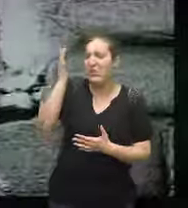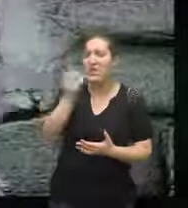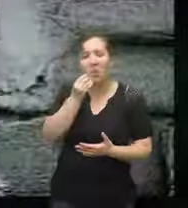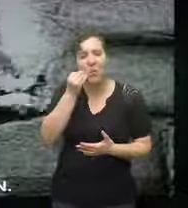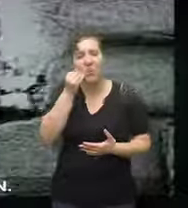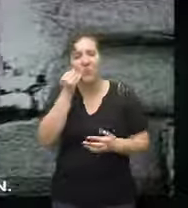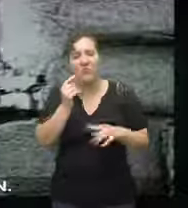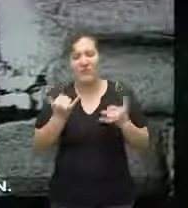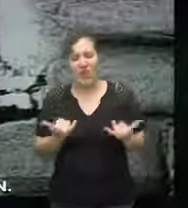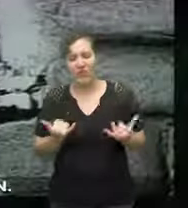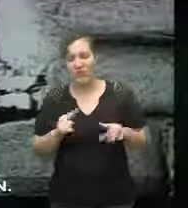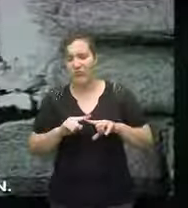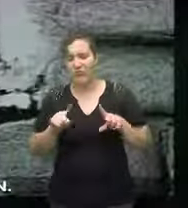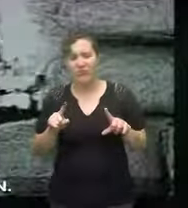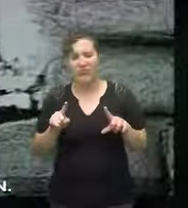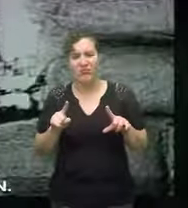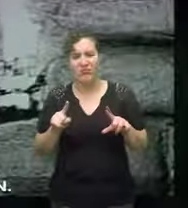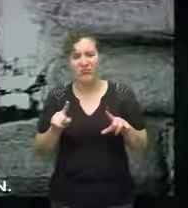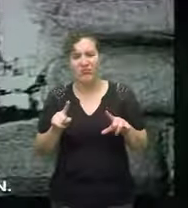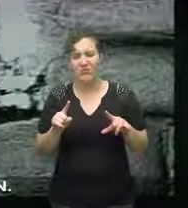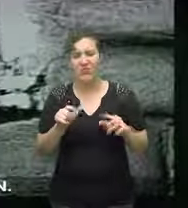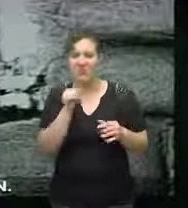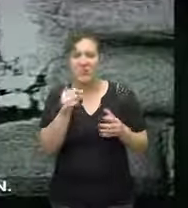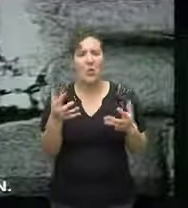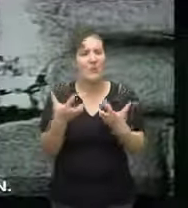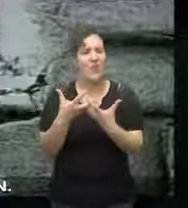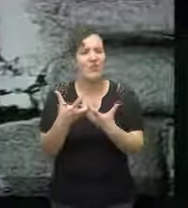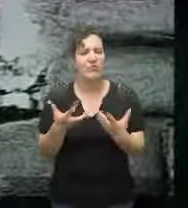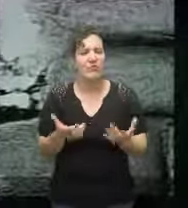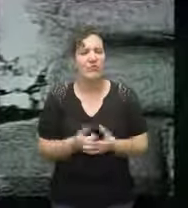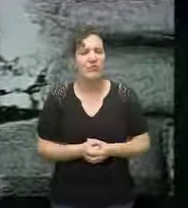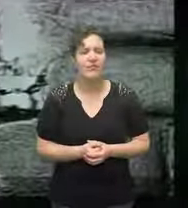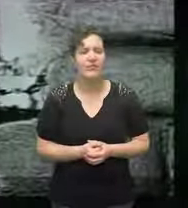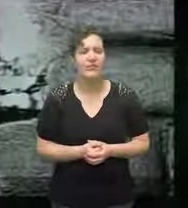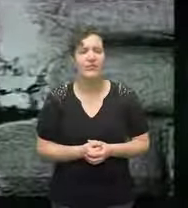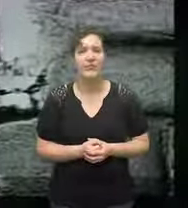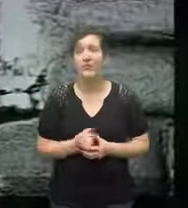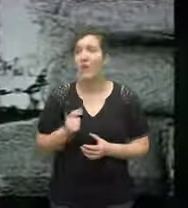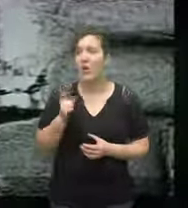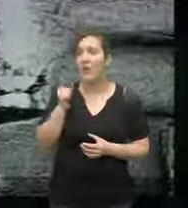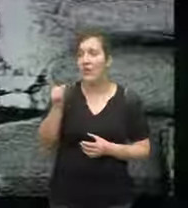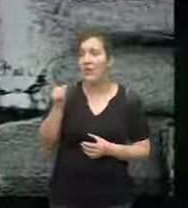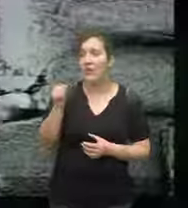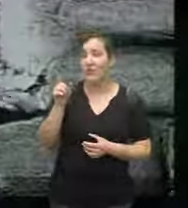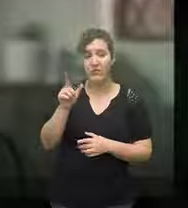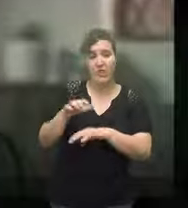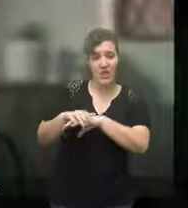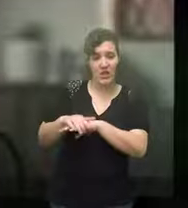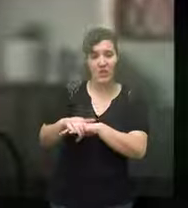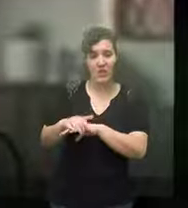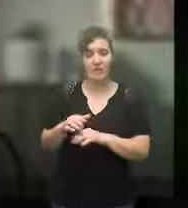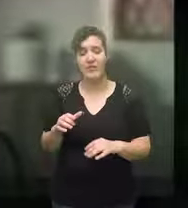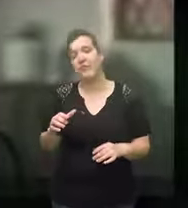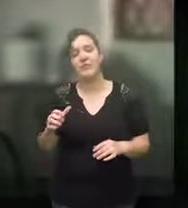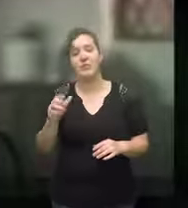his home they do not really fit in November in London